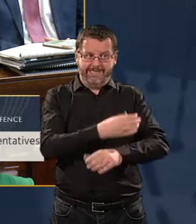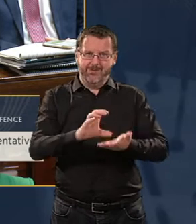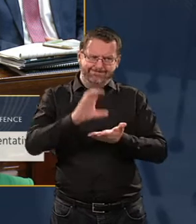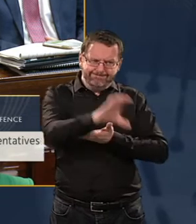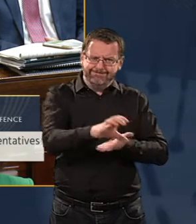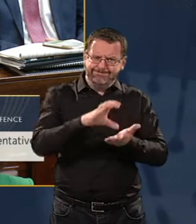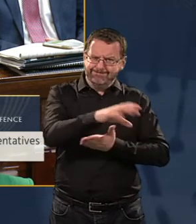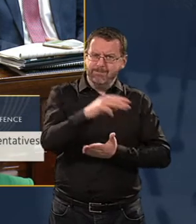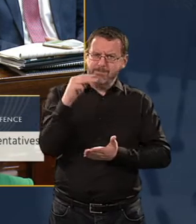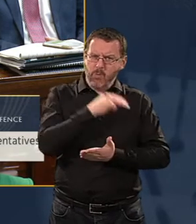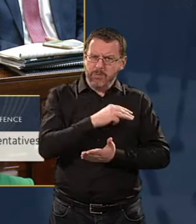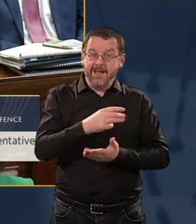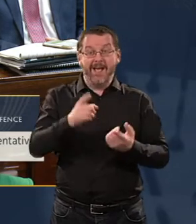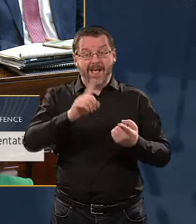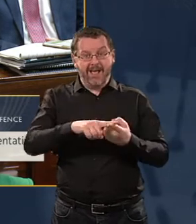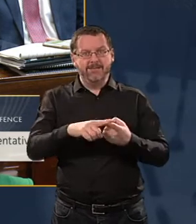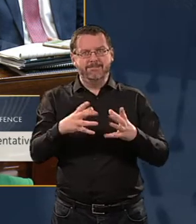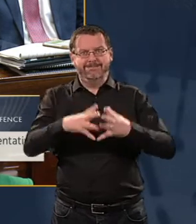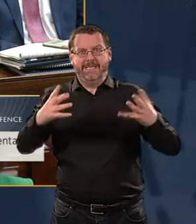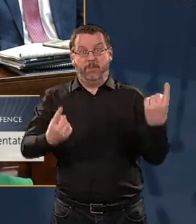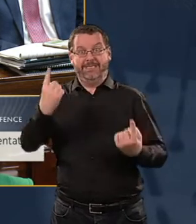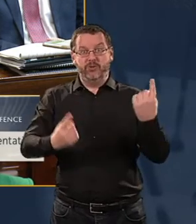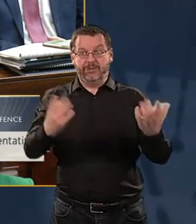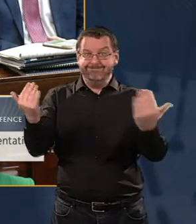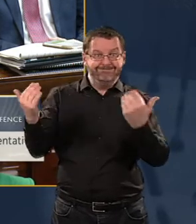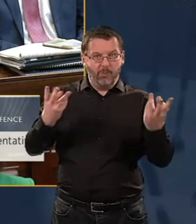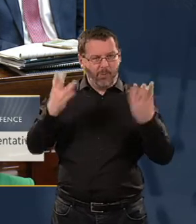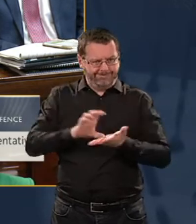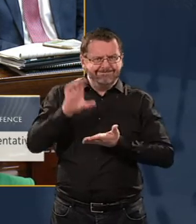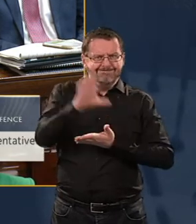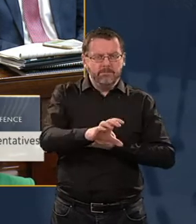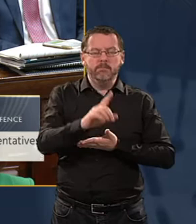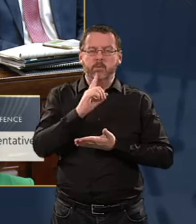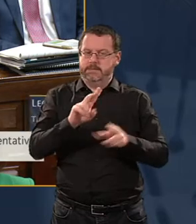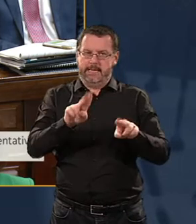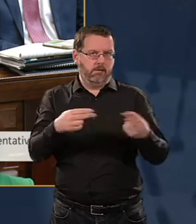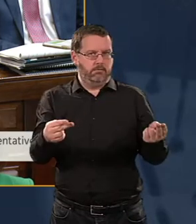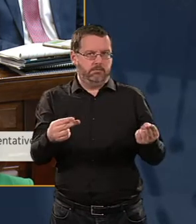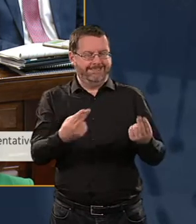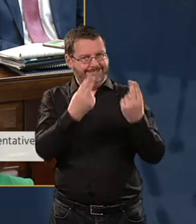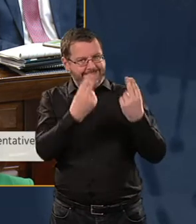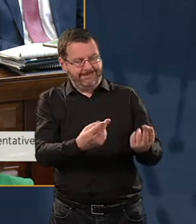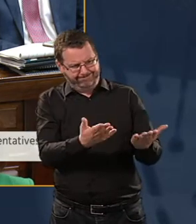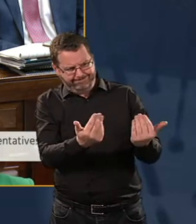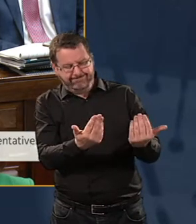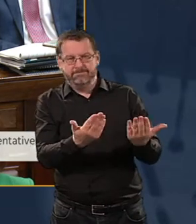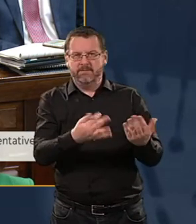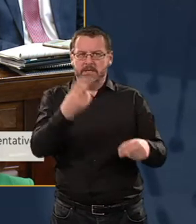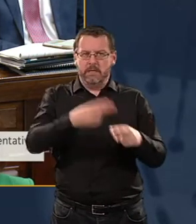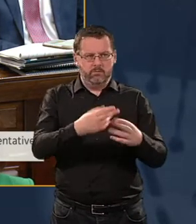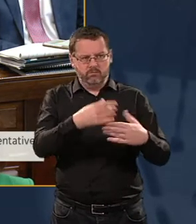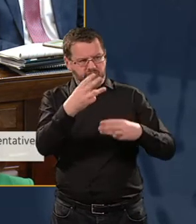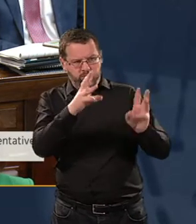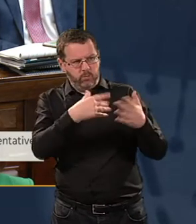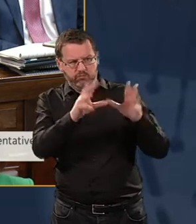the country, and also support major tournaments. But we can't do that until the accounting problems and financial